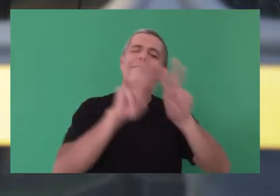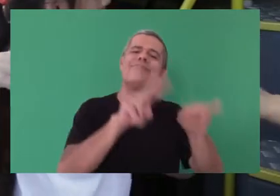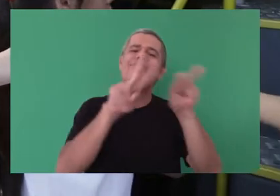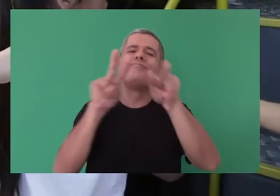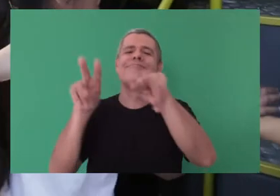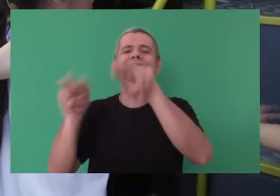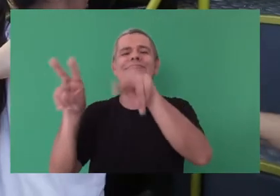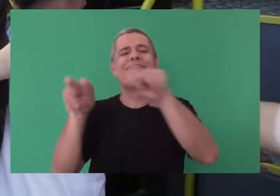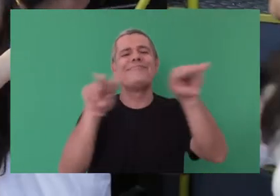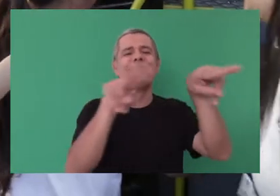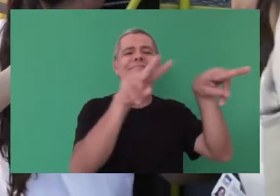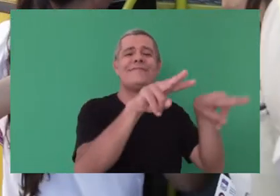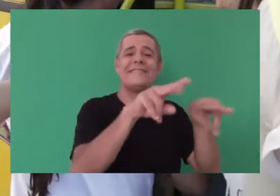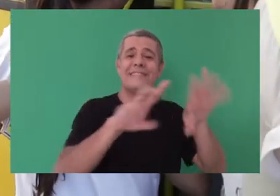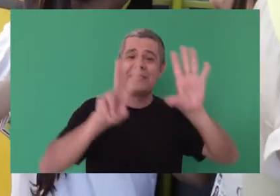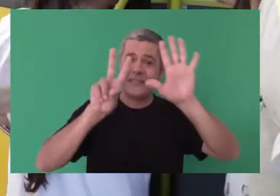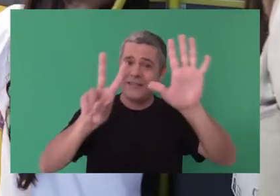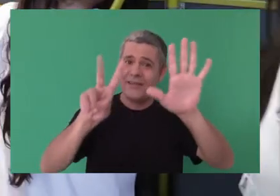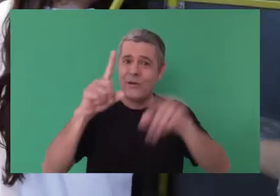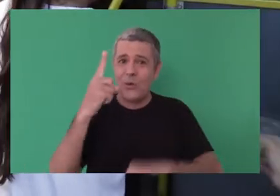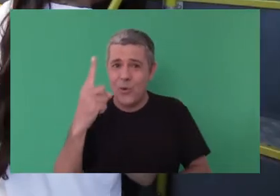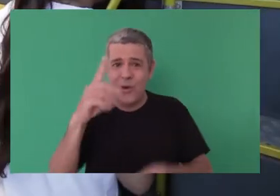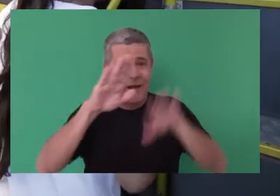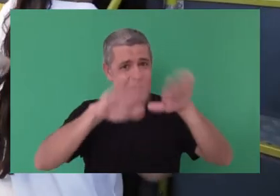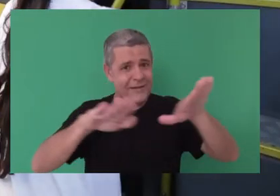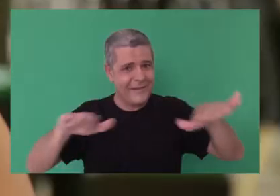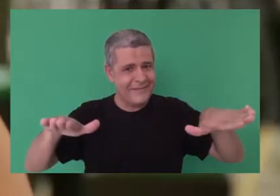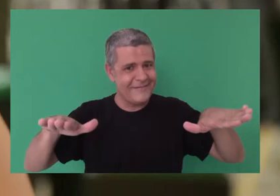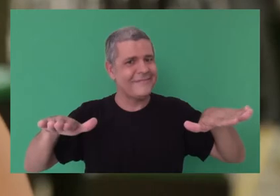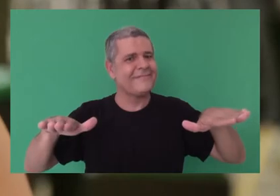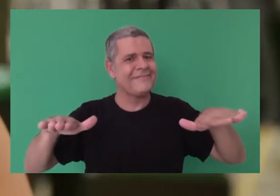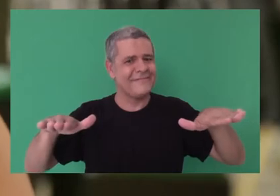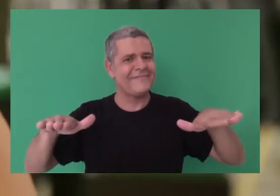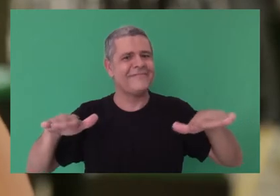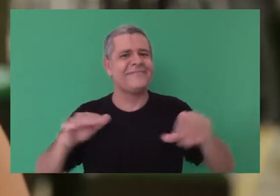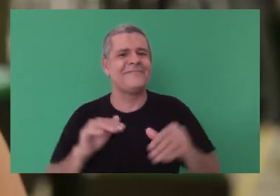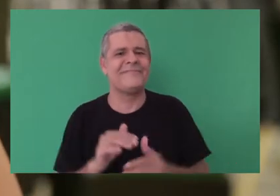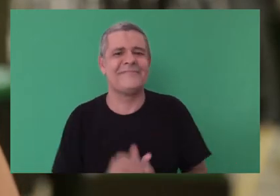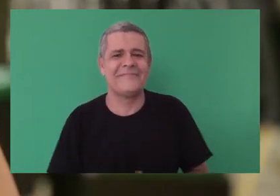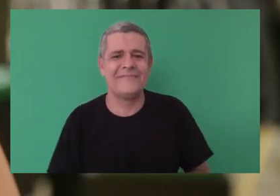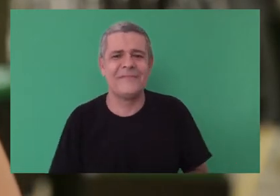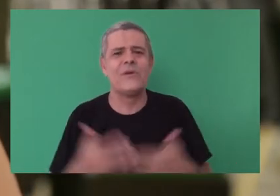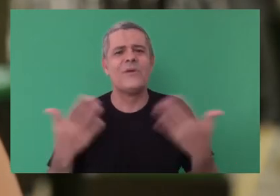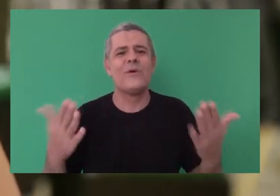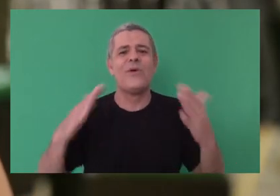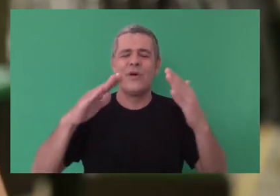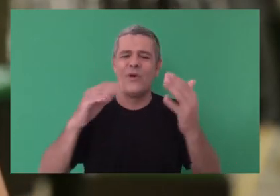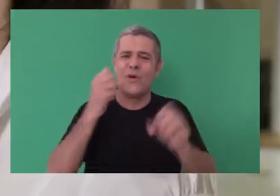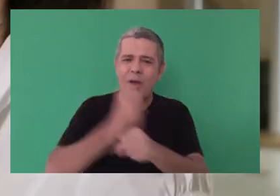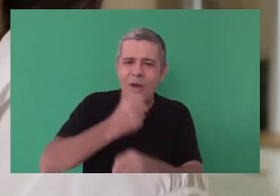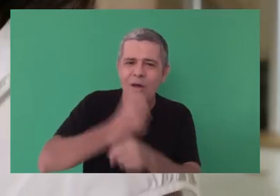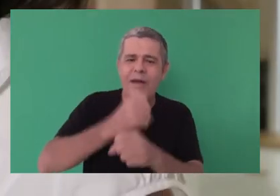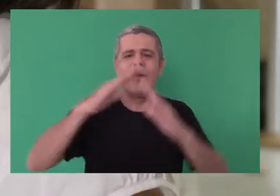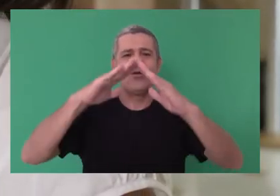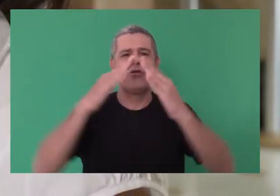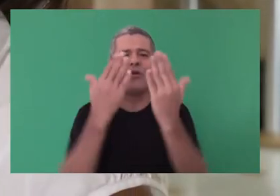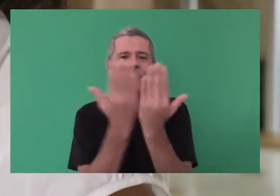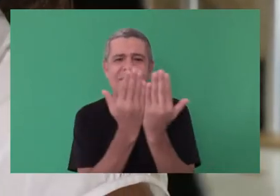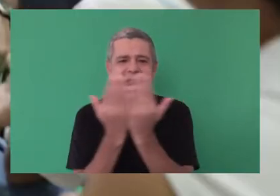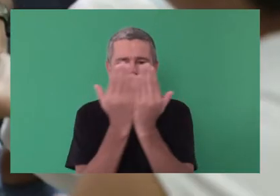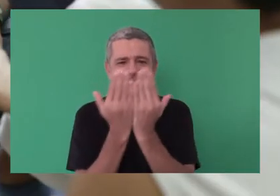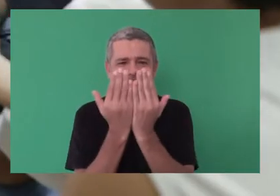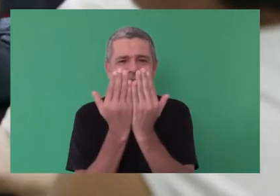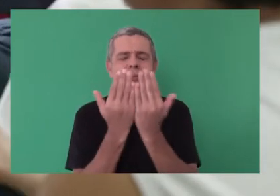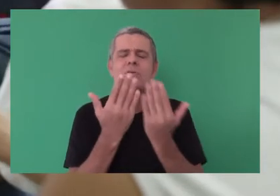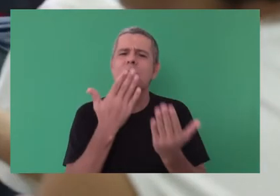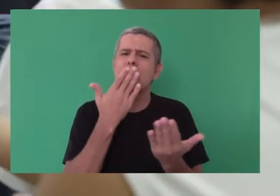School. Today we came with 71 children, deaf, with low vision and intellectual disabilities. Carolina White Martins. Escola de